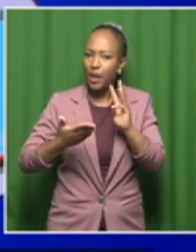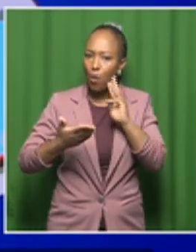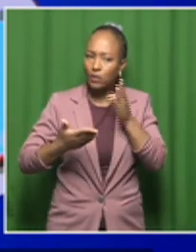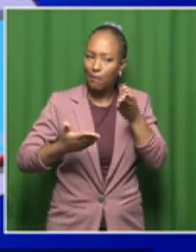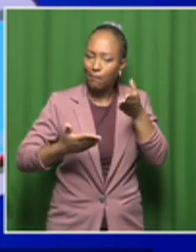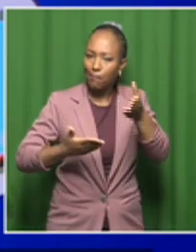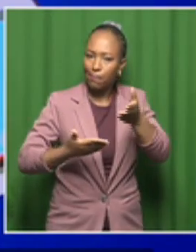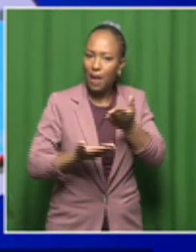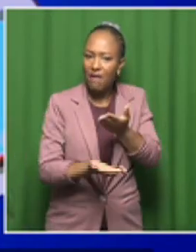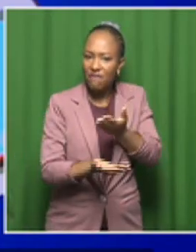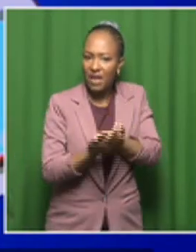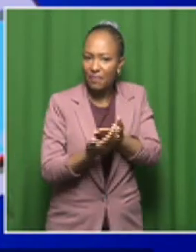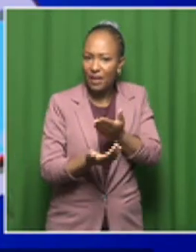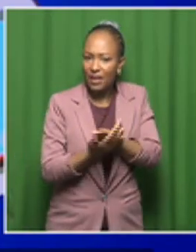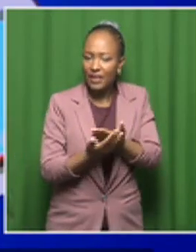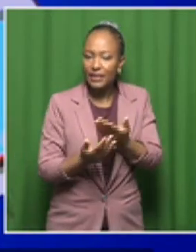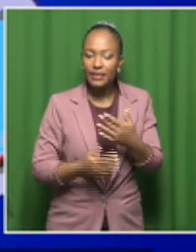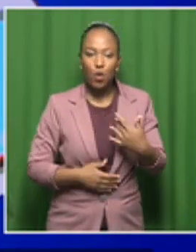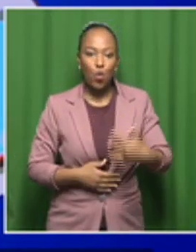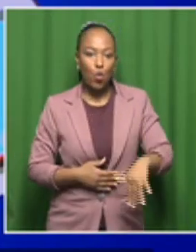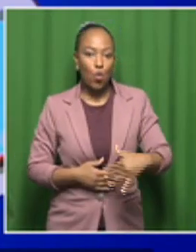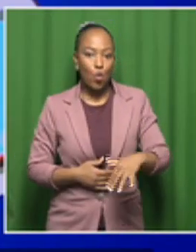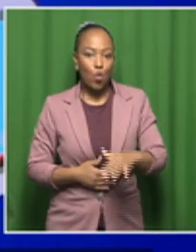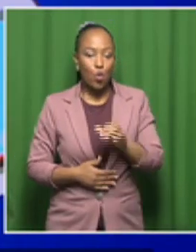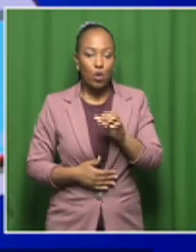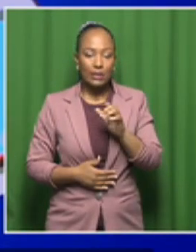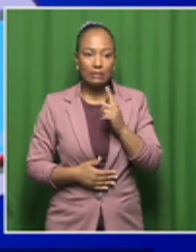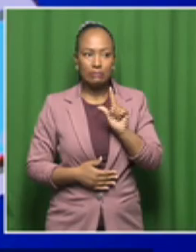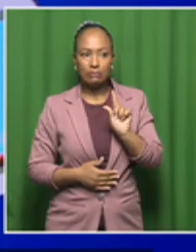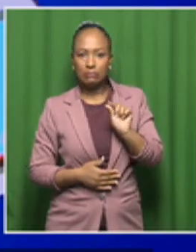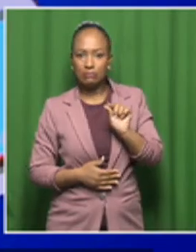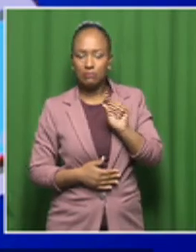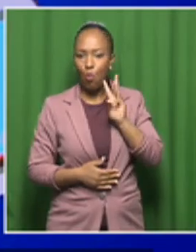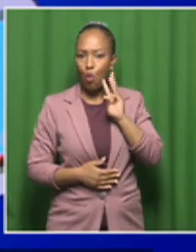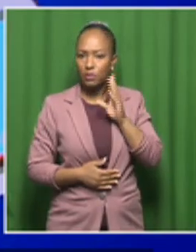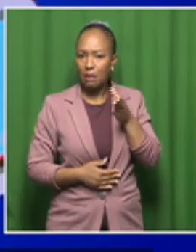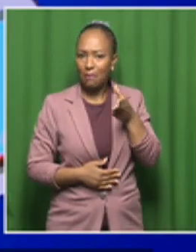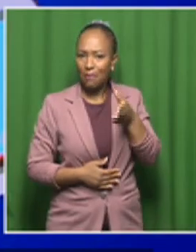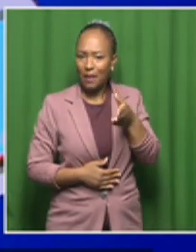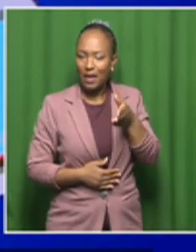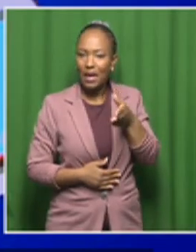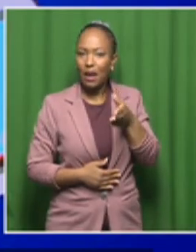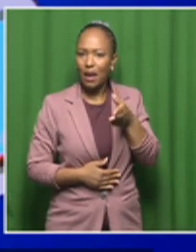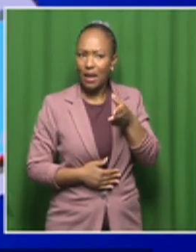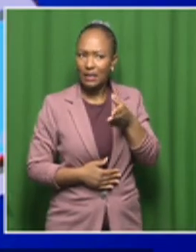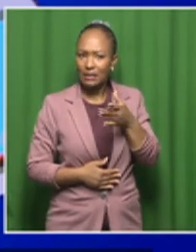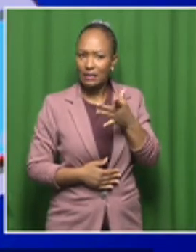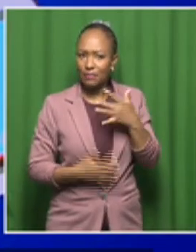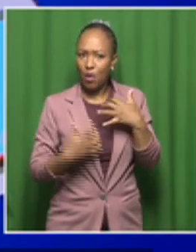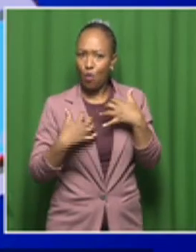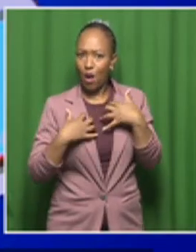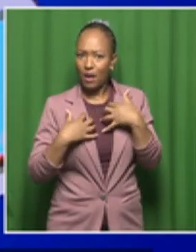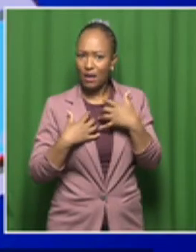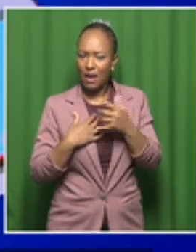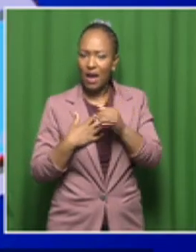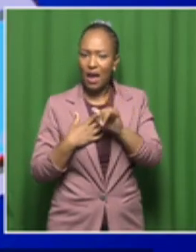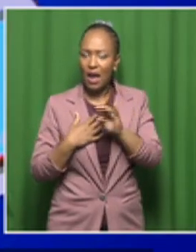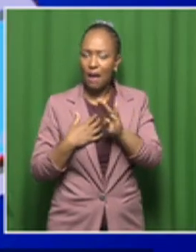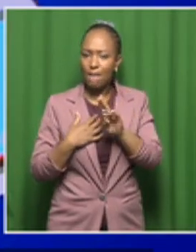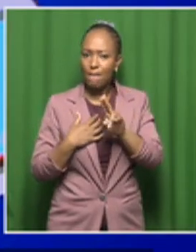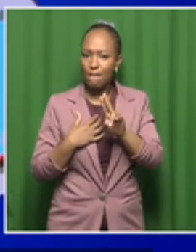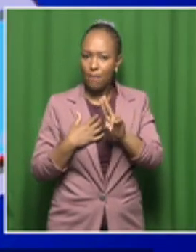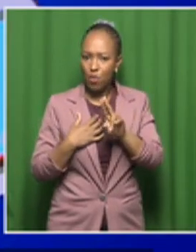know, it's quite fascinating to see what's in our water supply. And that's just a little bit of a worry, ibuprofen being one of them. So